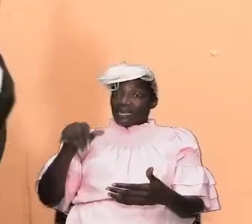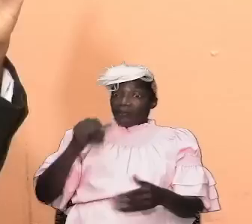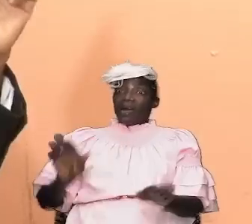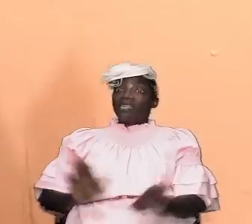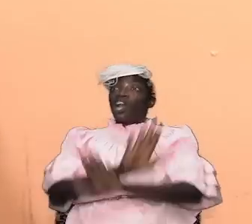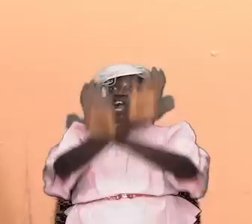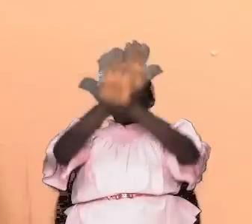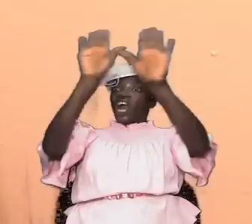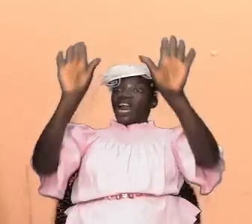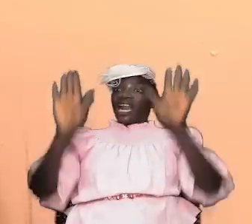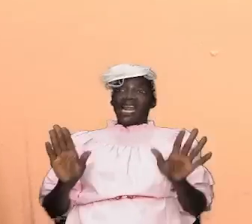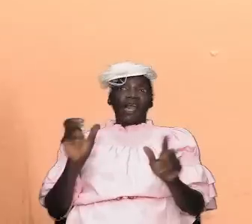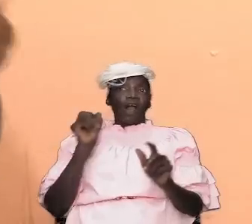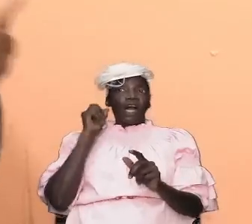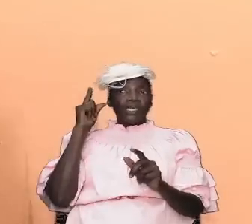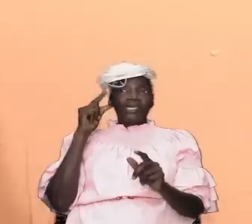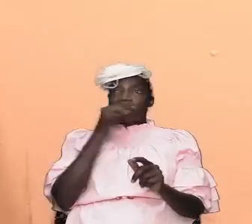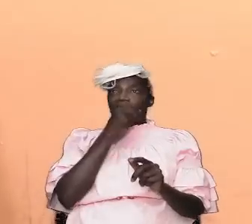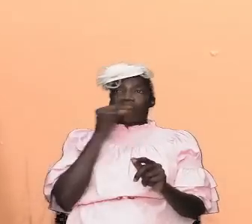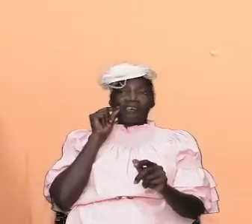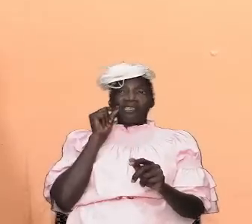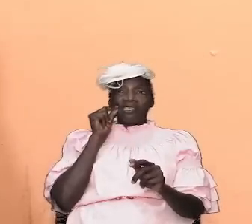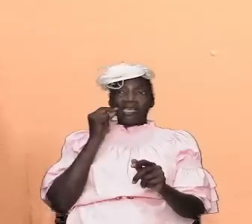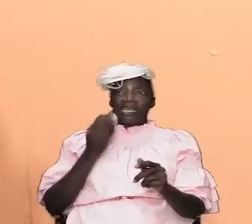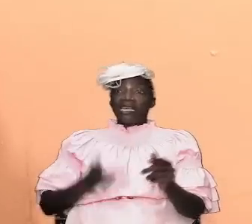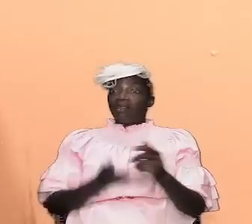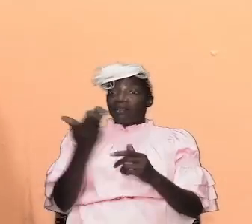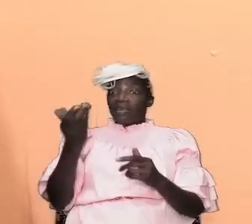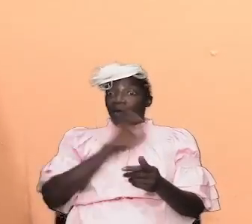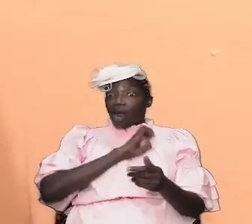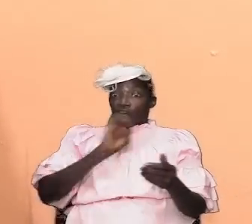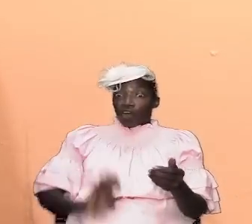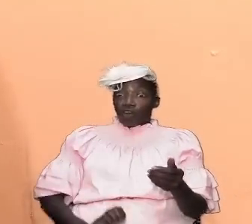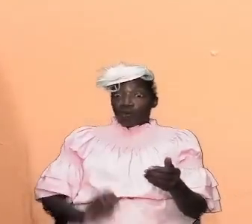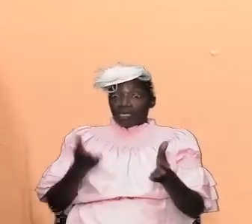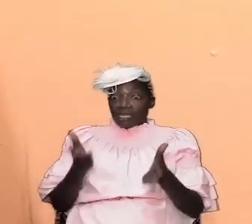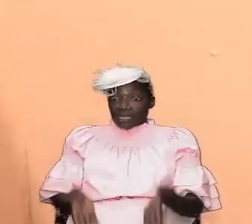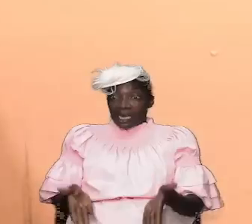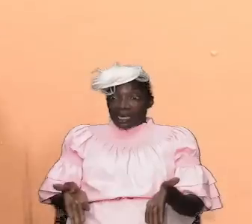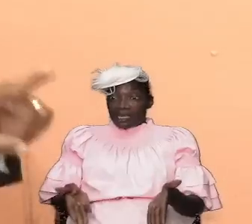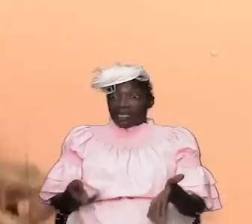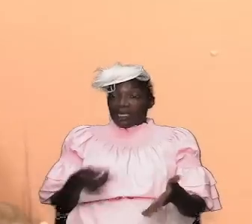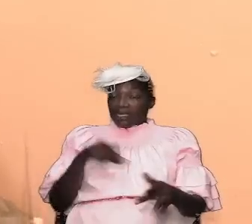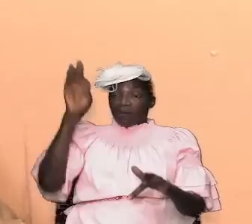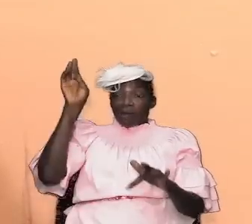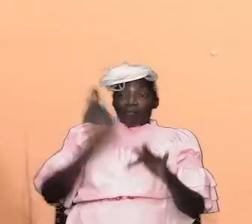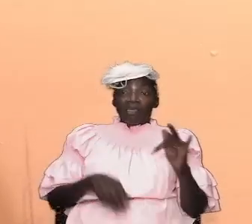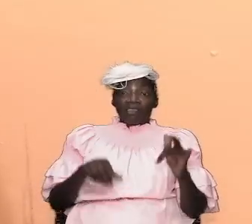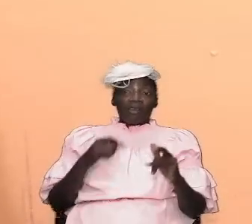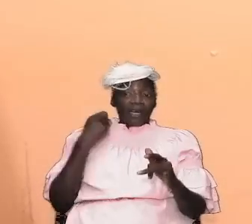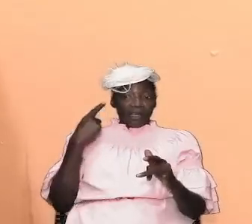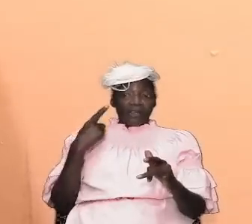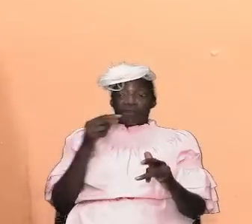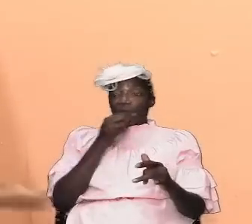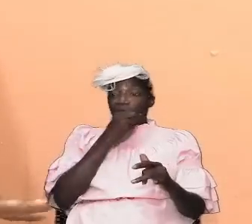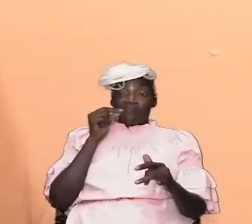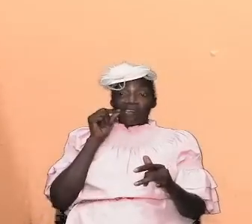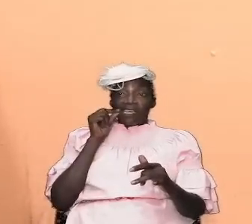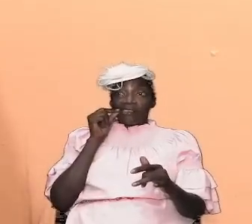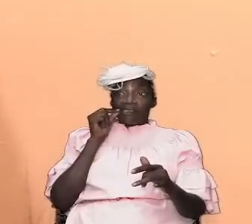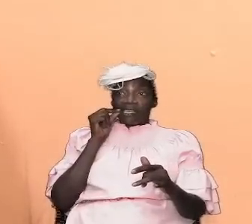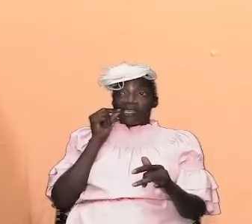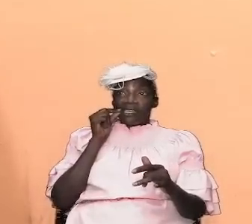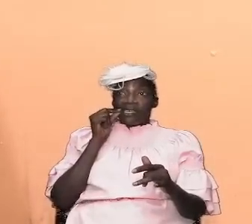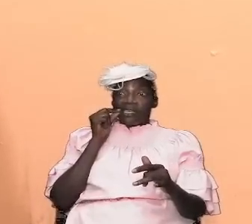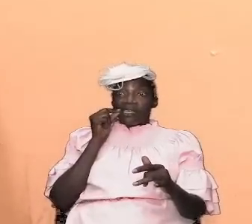understanding of fasting you have christians today that says we have misunderstood fasting fasting means simply